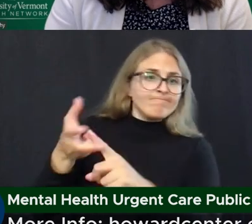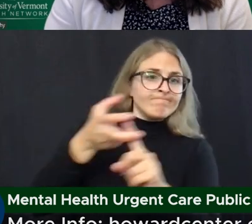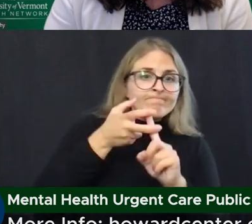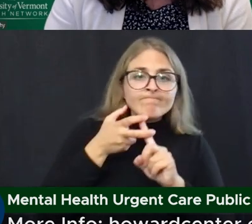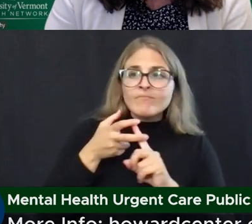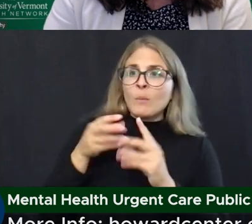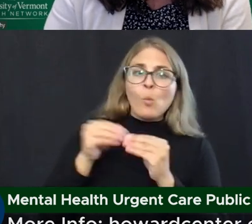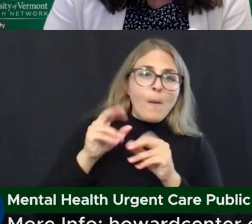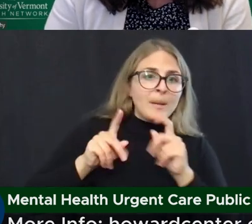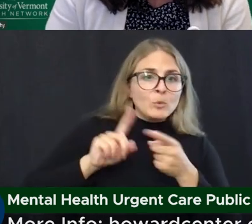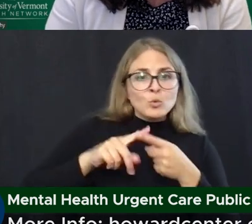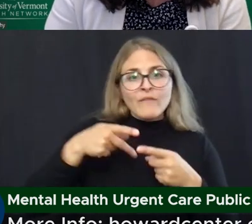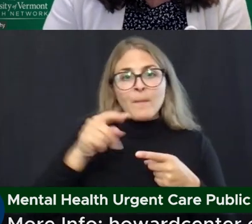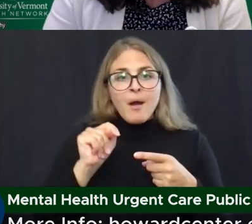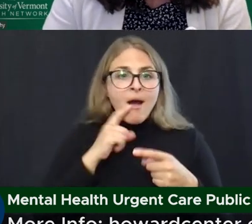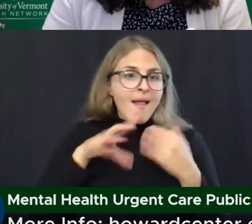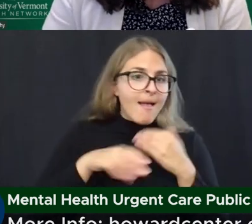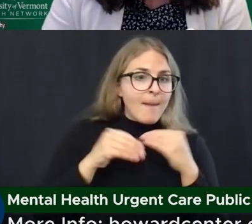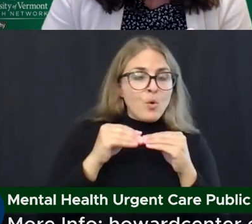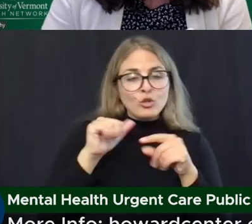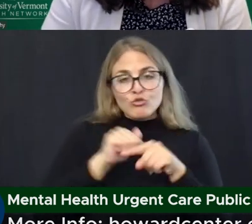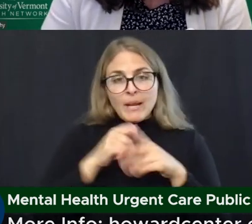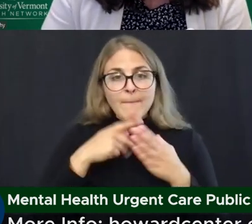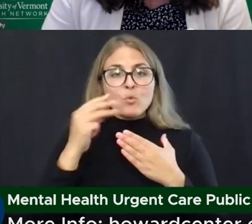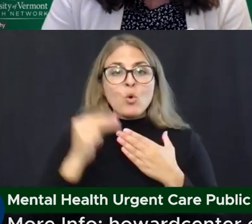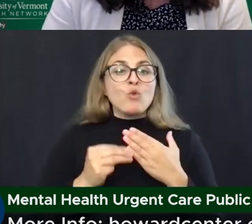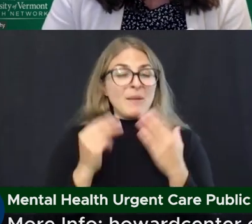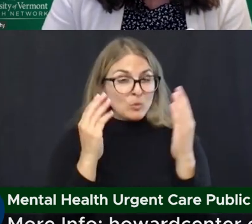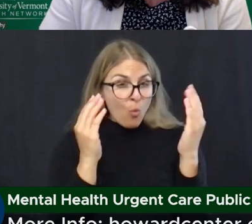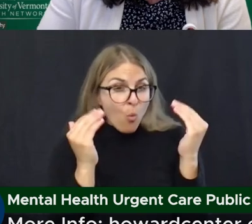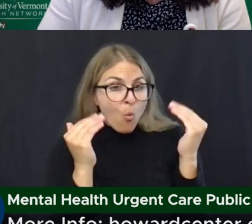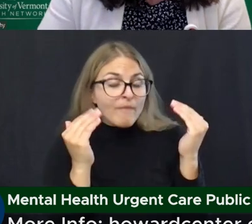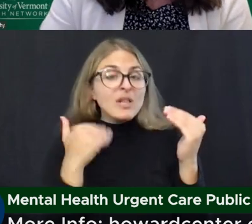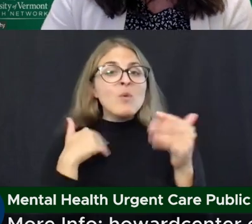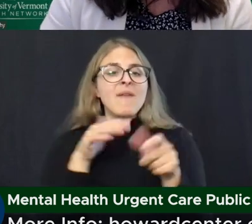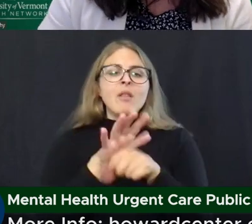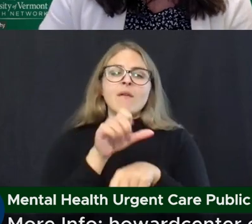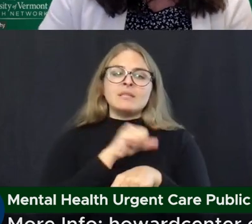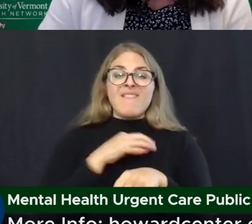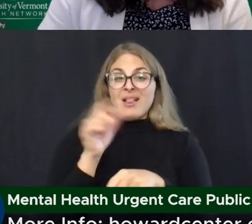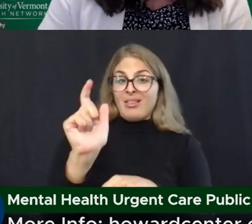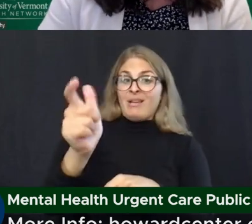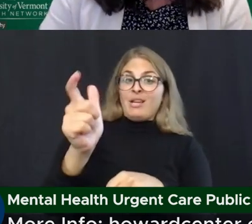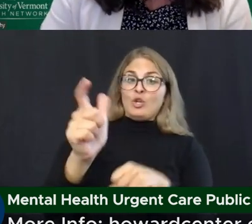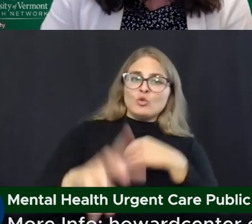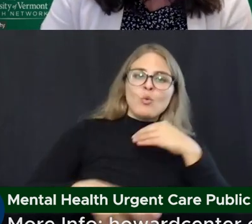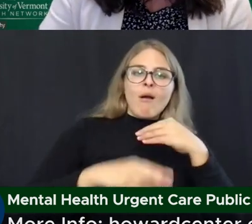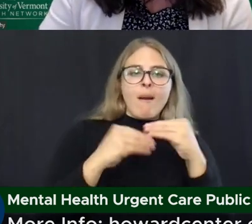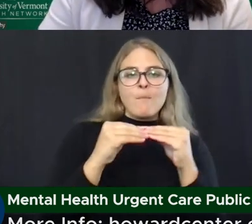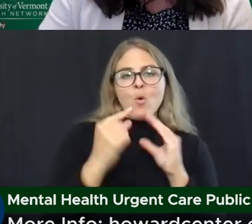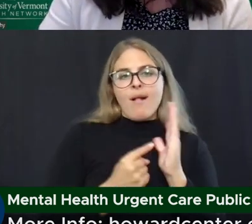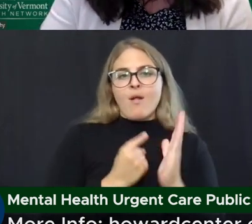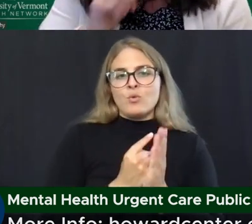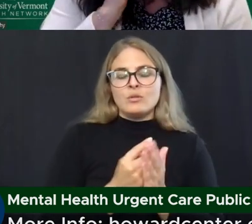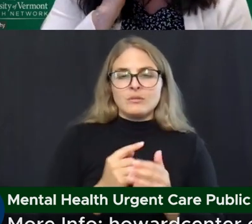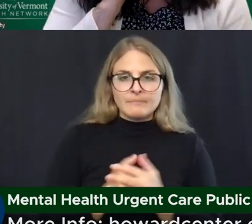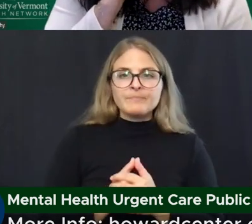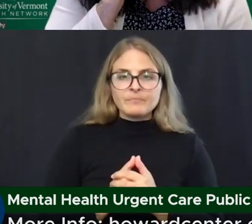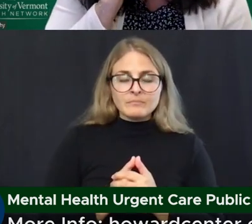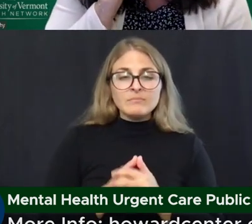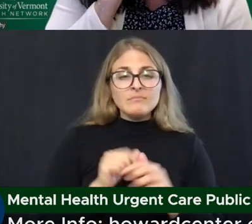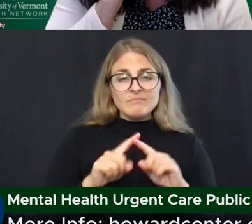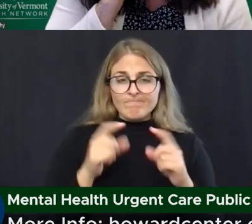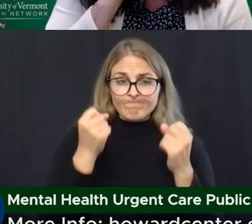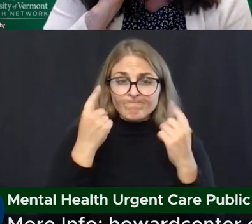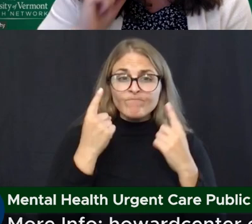training programs and other investments, our hope is that we would have the right staff to be able to expand. The limited Monday through